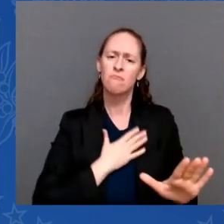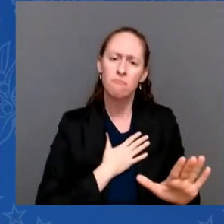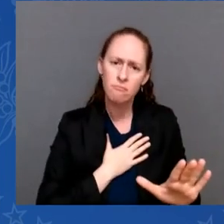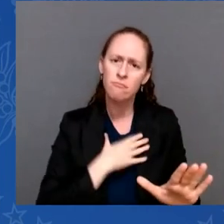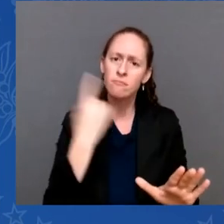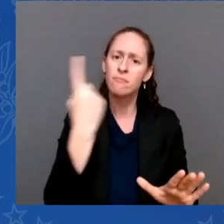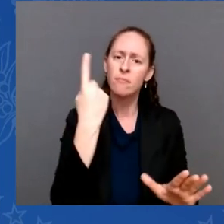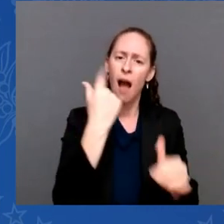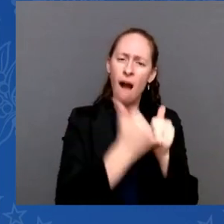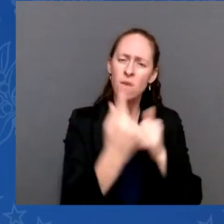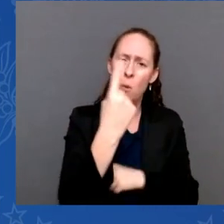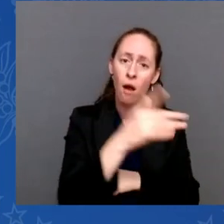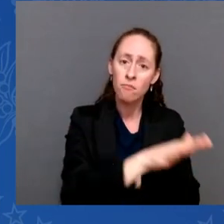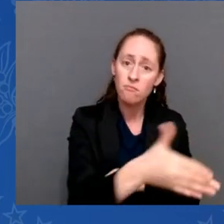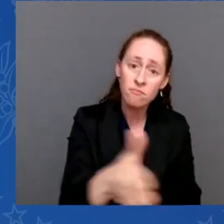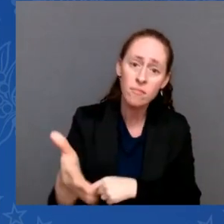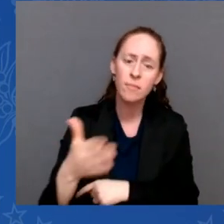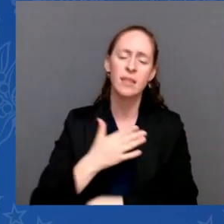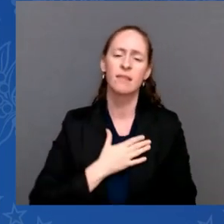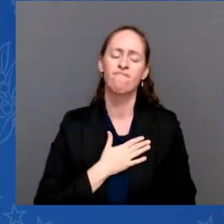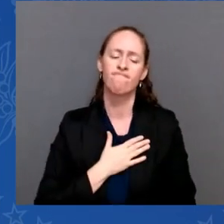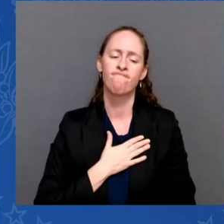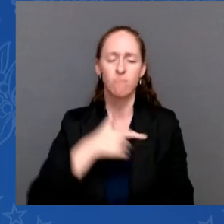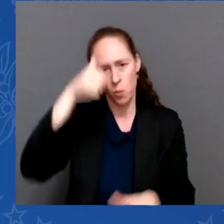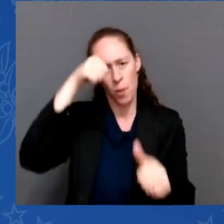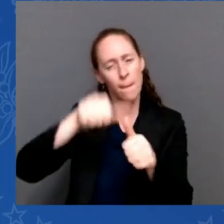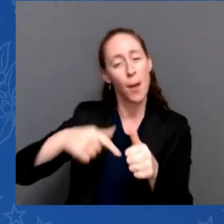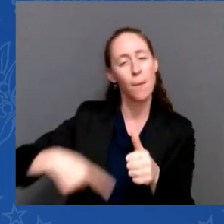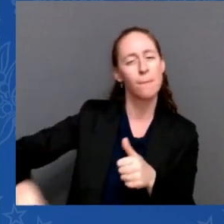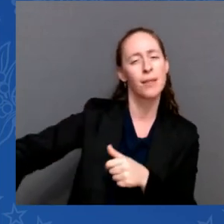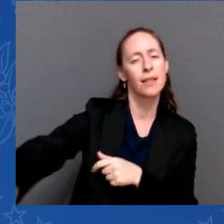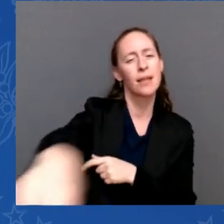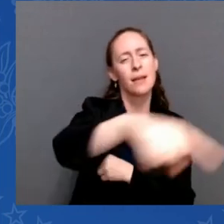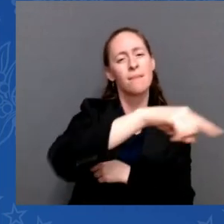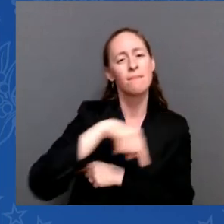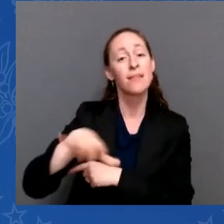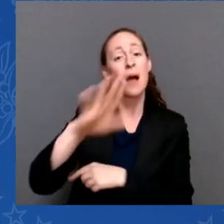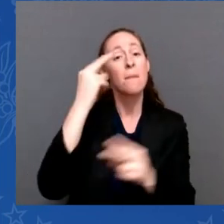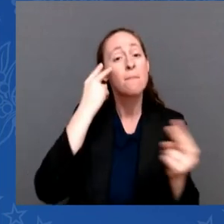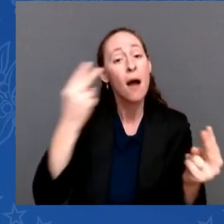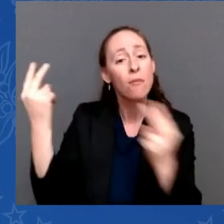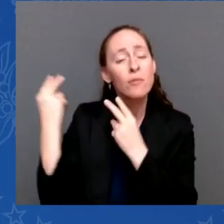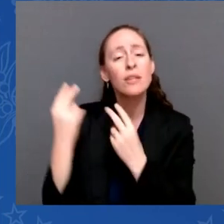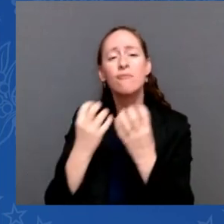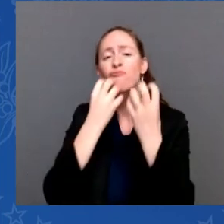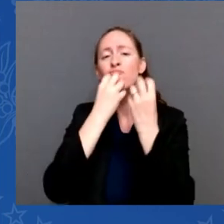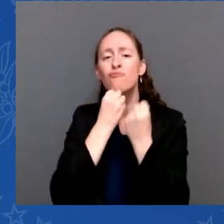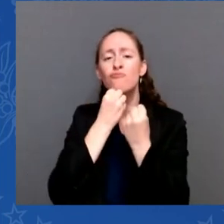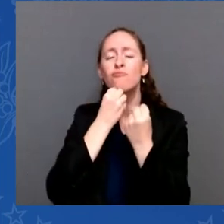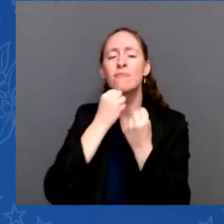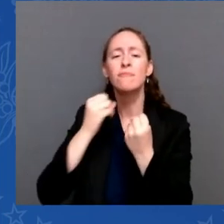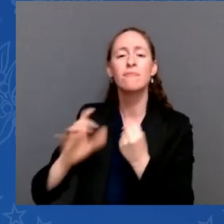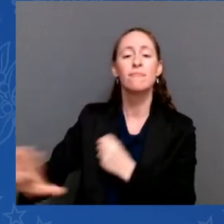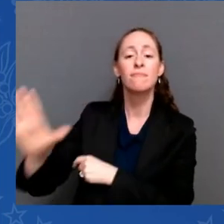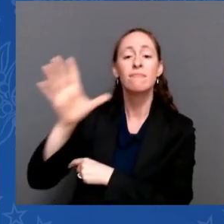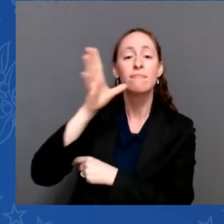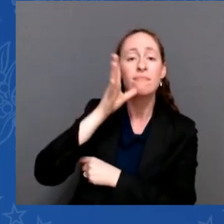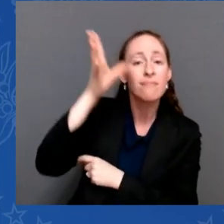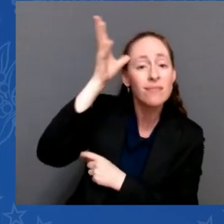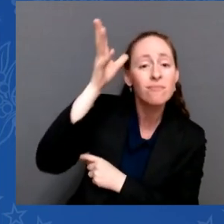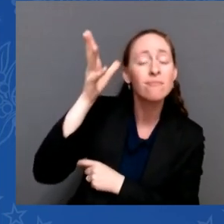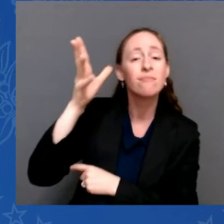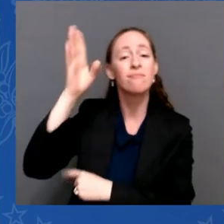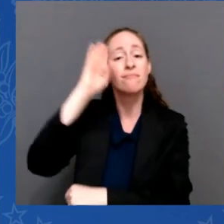to the families who lost fathers and mothers, husbands, wives, sons and daughters, brothers and sisters, friends and co